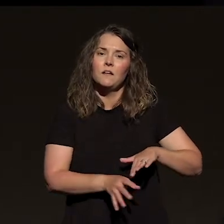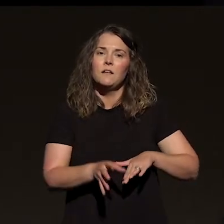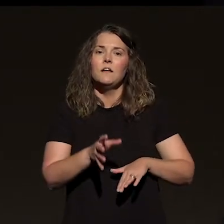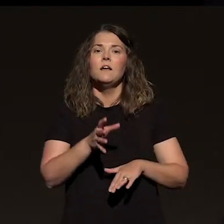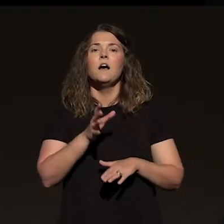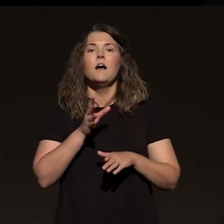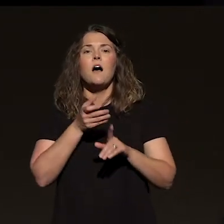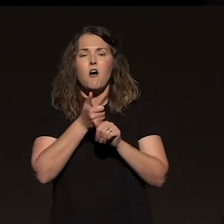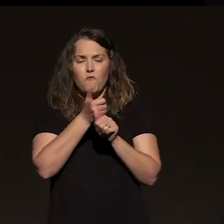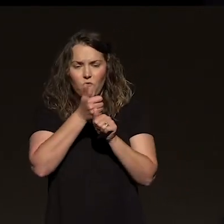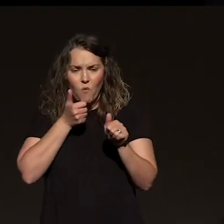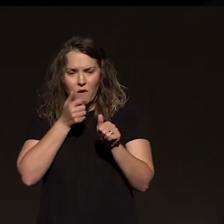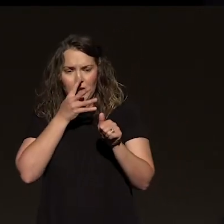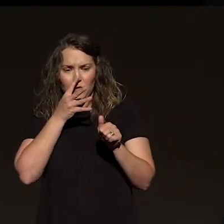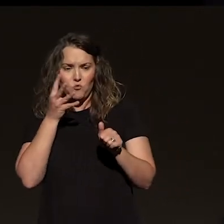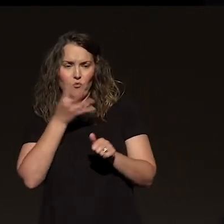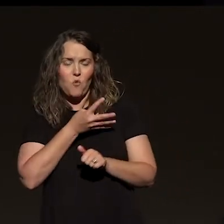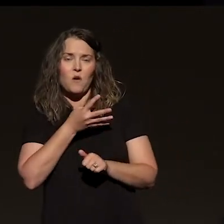what it's revealing.